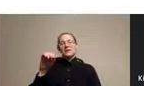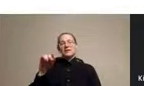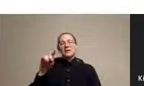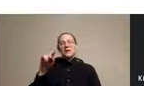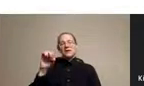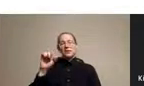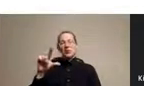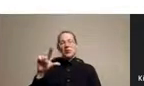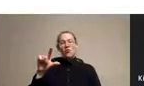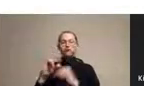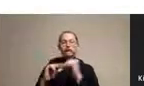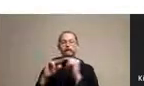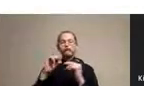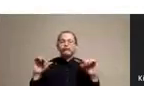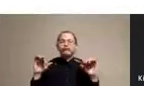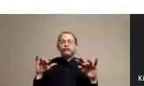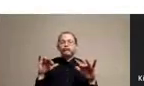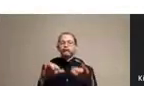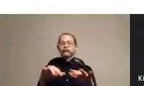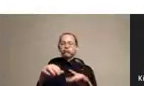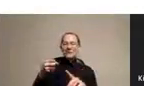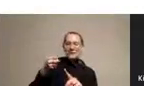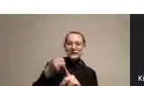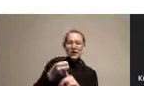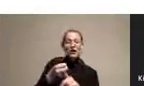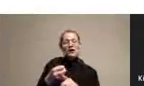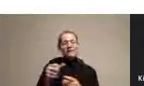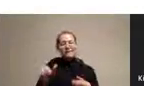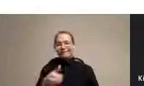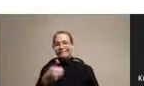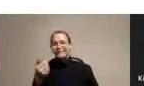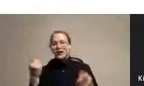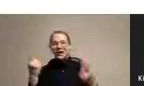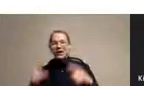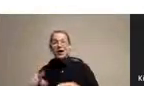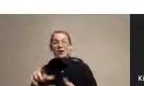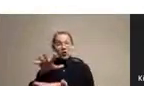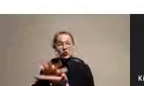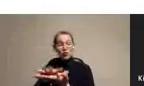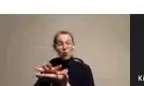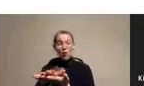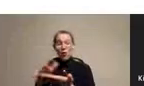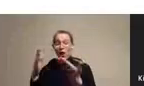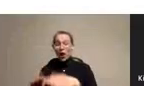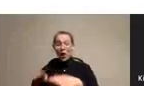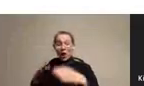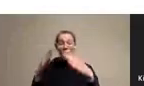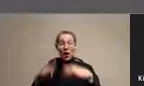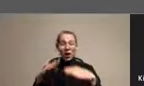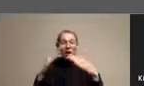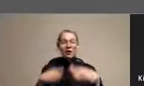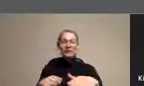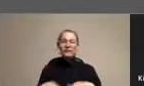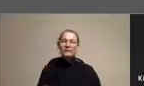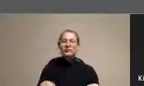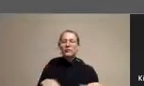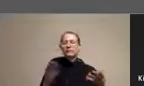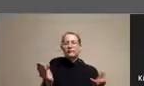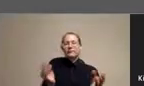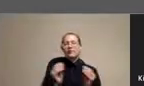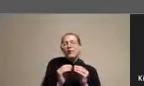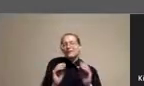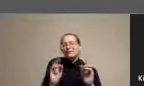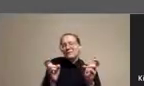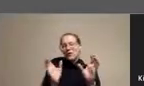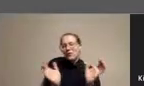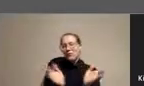things like this, which is protests about closures of school and even on smaller things, even on smaller things. For example, you see